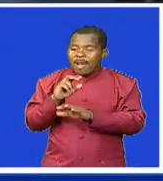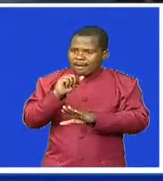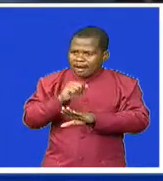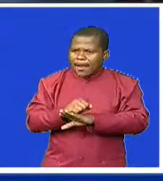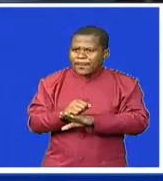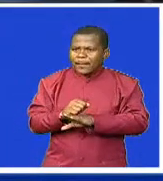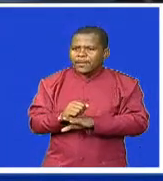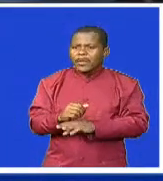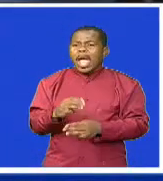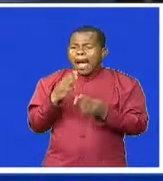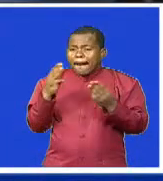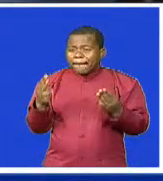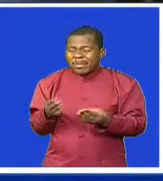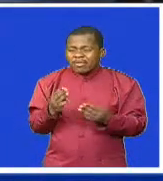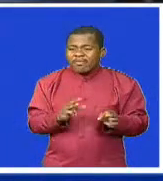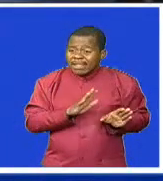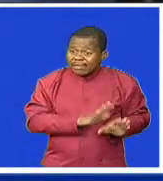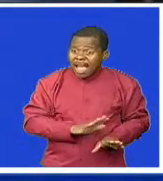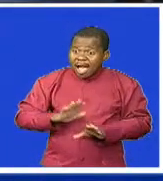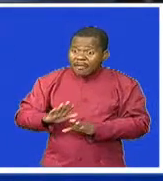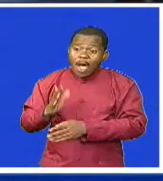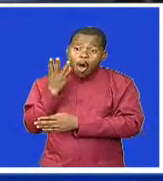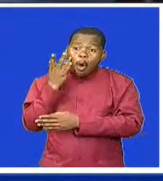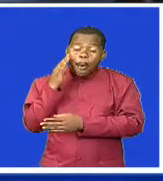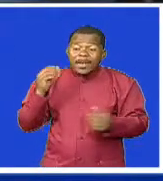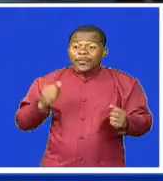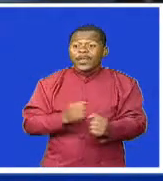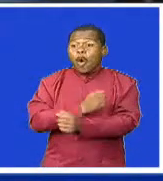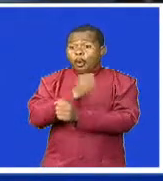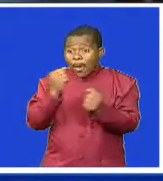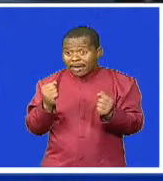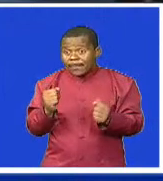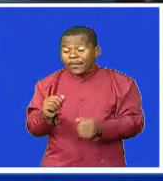time to collect winnings. Moola Sport Betting Company,